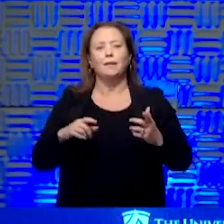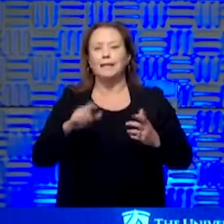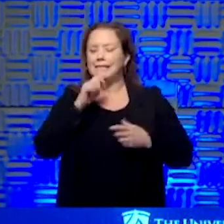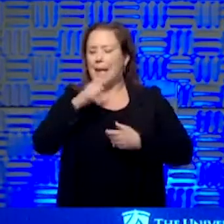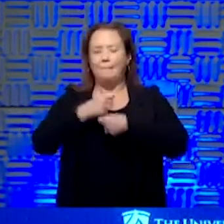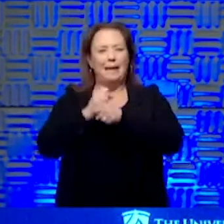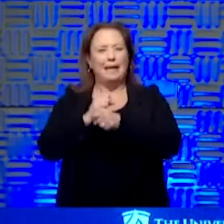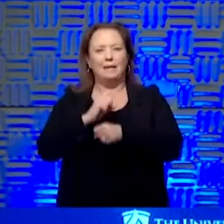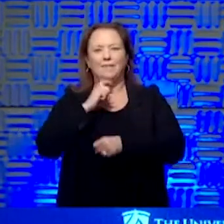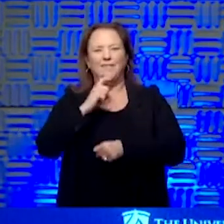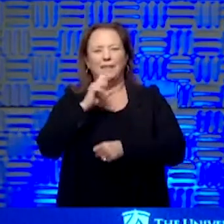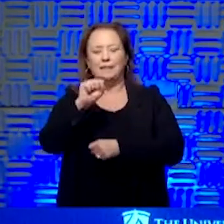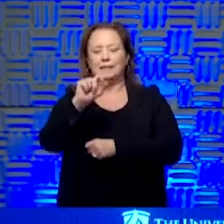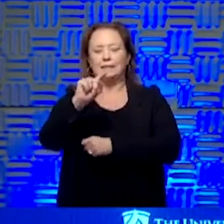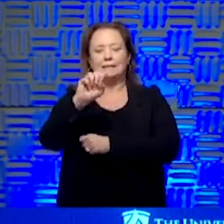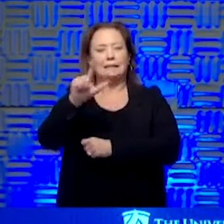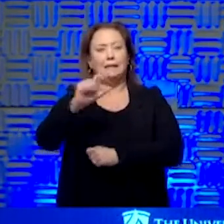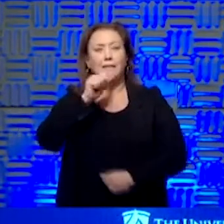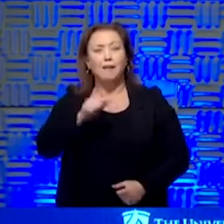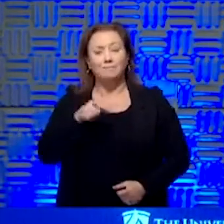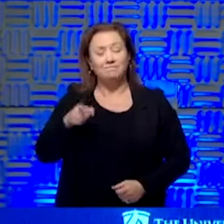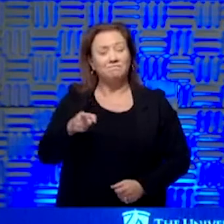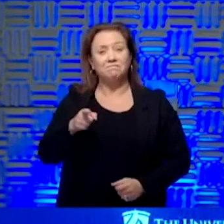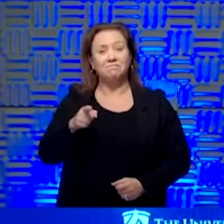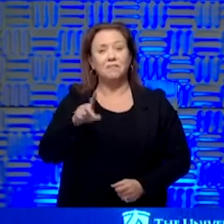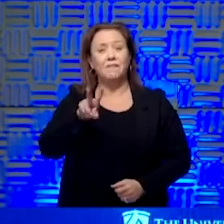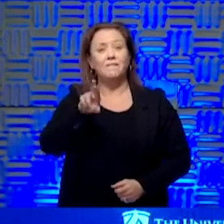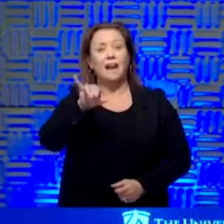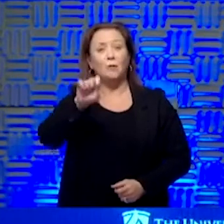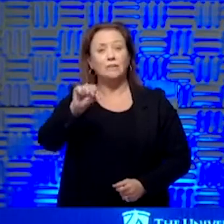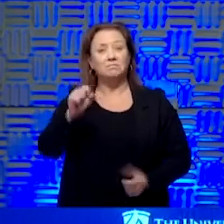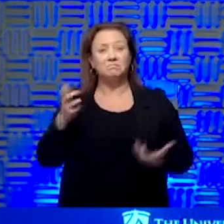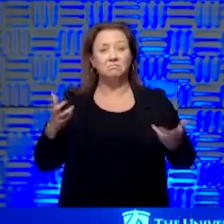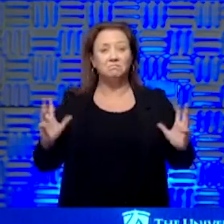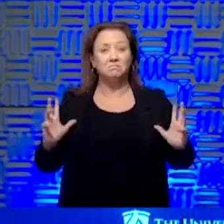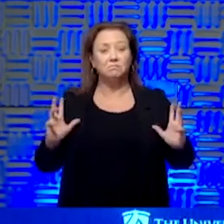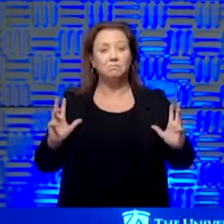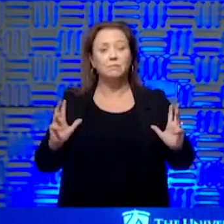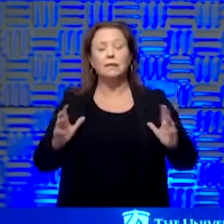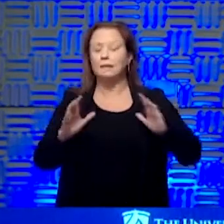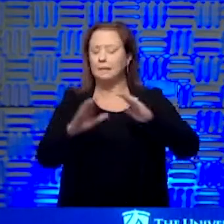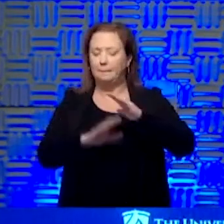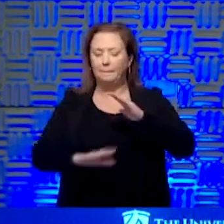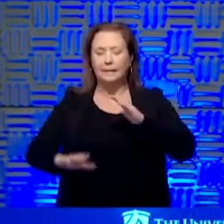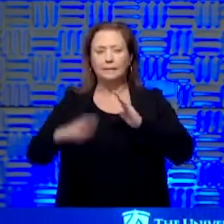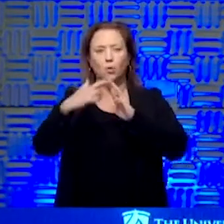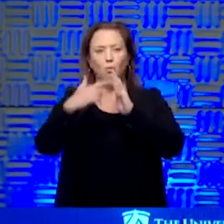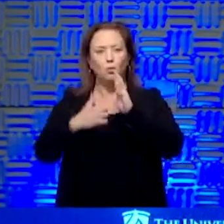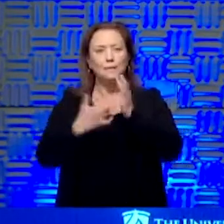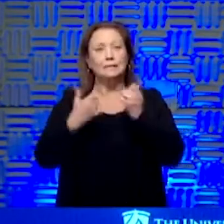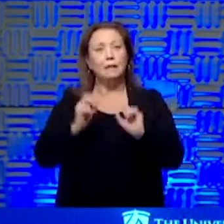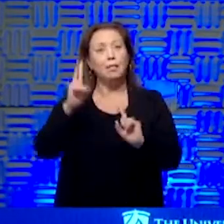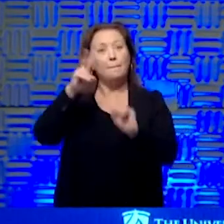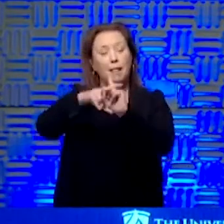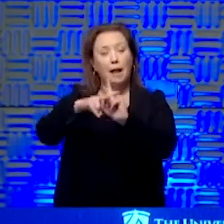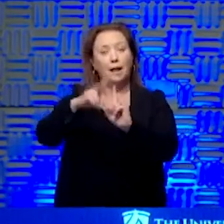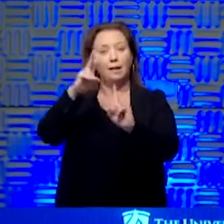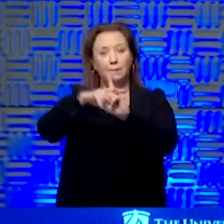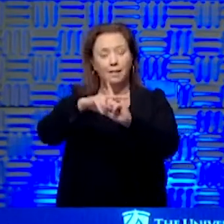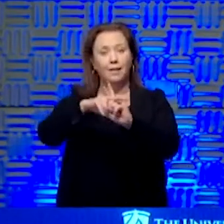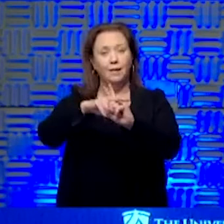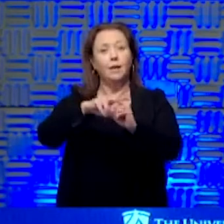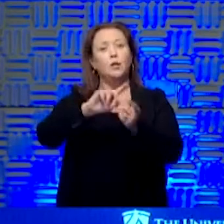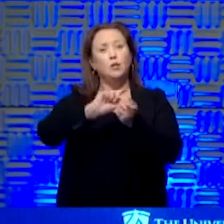made of steel. It's a virus. And so all the basics still work. So you can shape the curve,